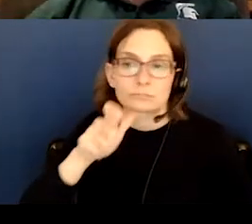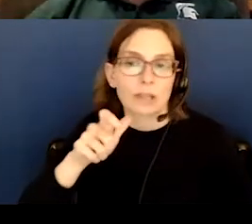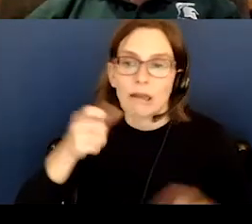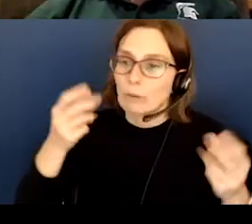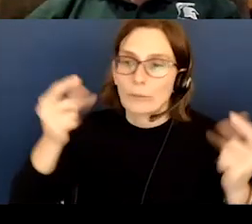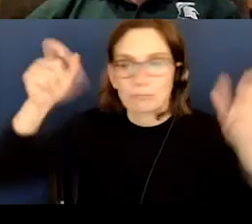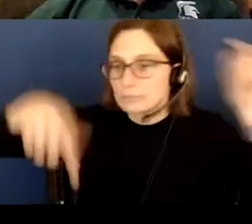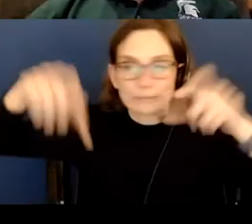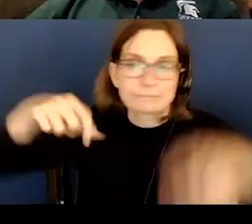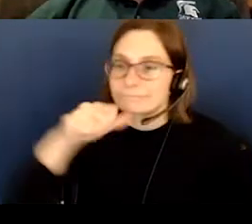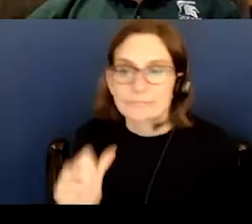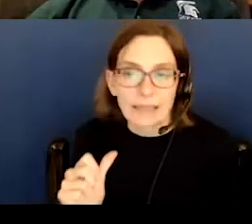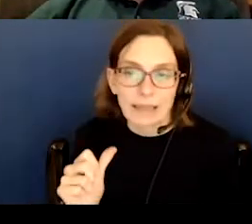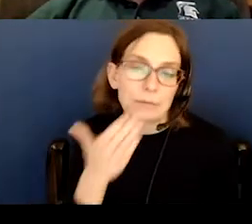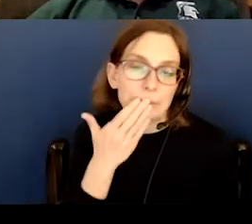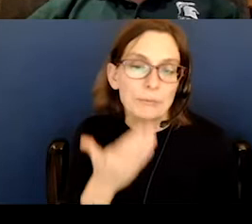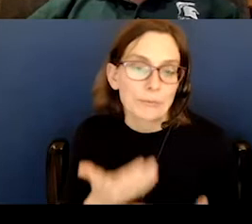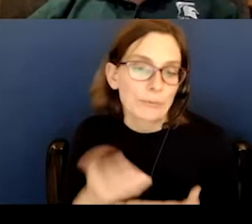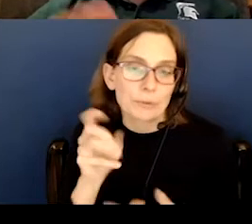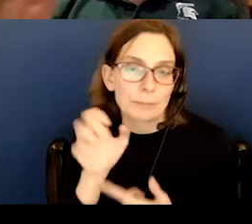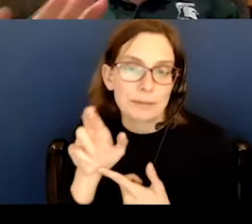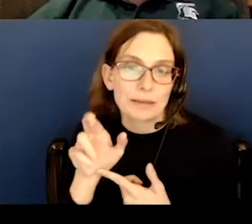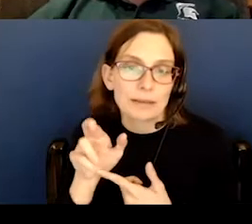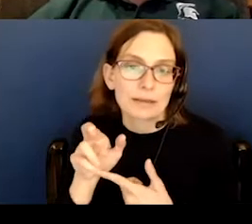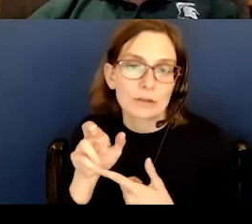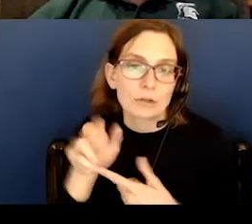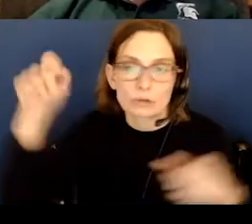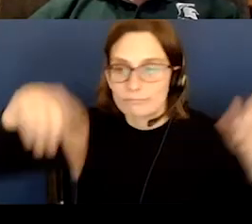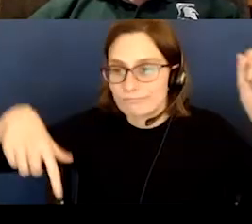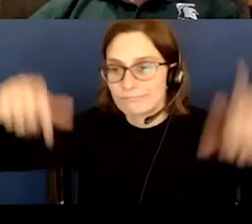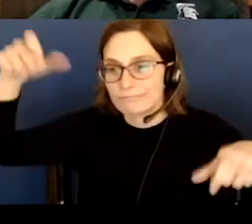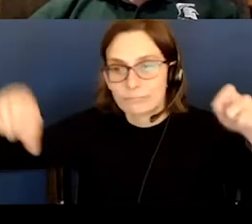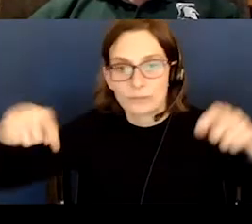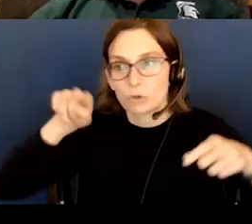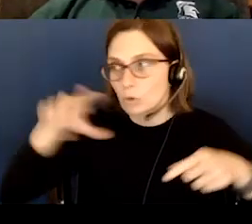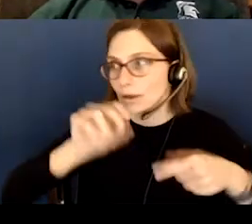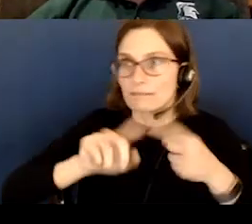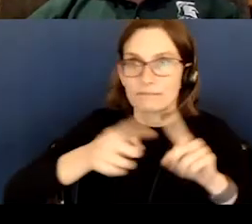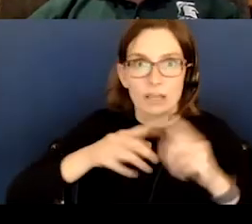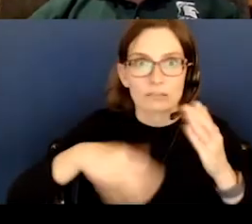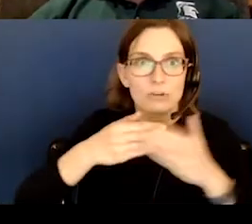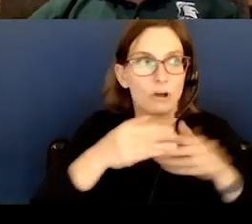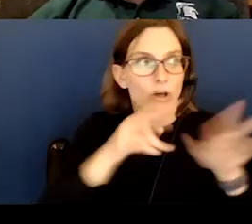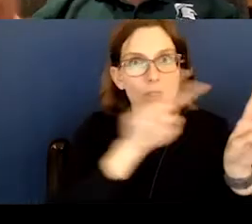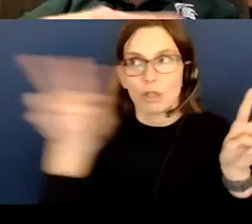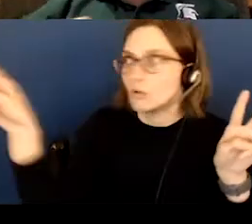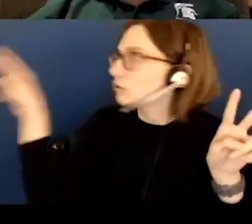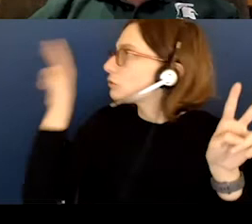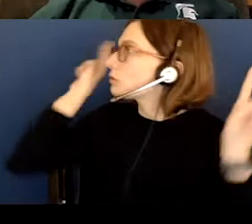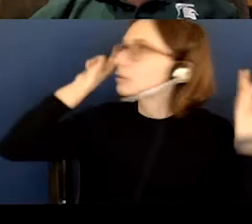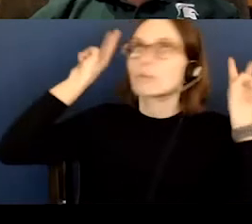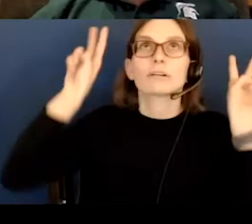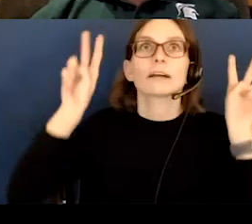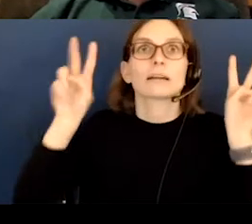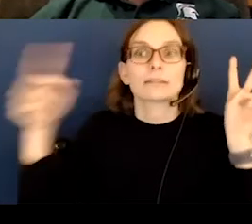good meteor shower is, um, you and your friends all sitting and looking up in different directions. And about once a minute, somebody says there goes